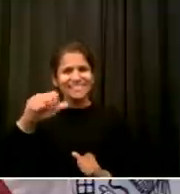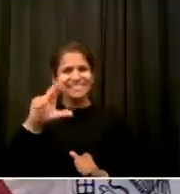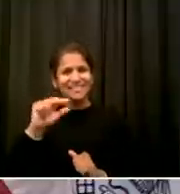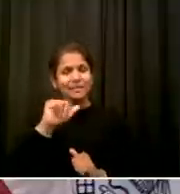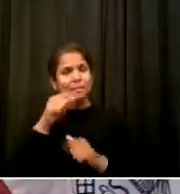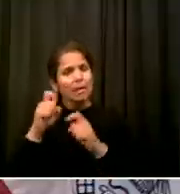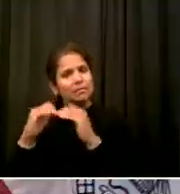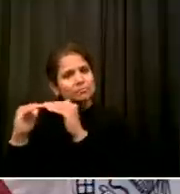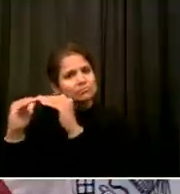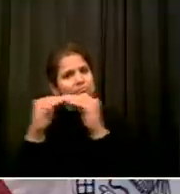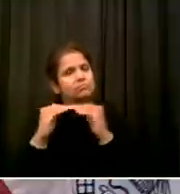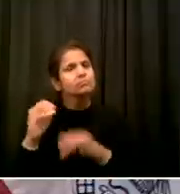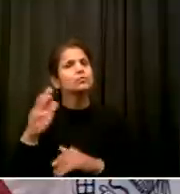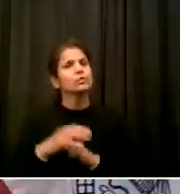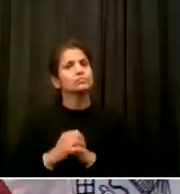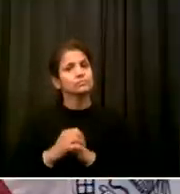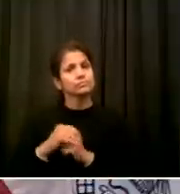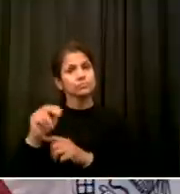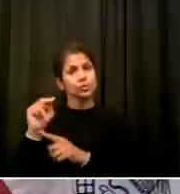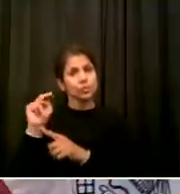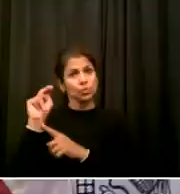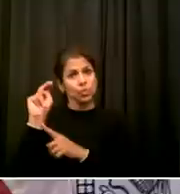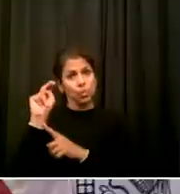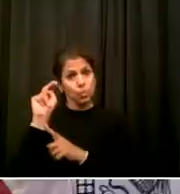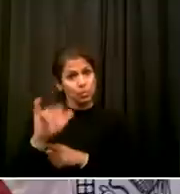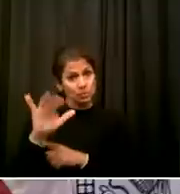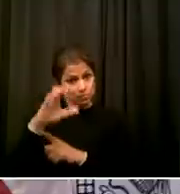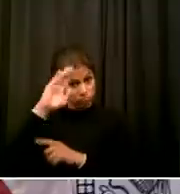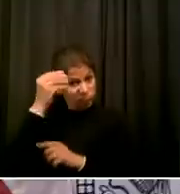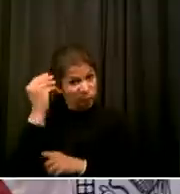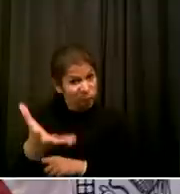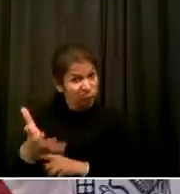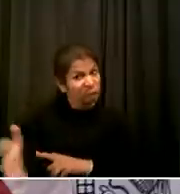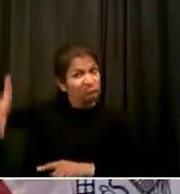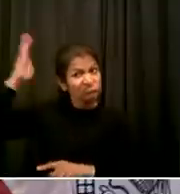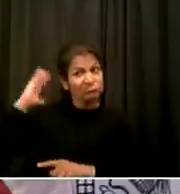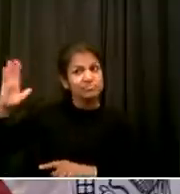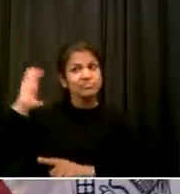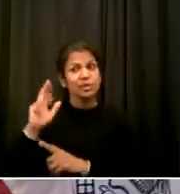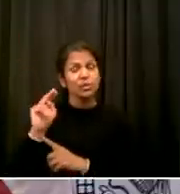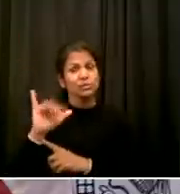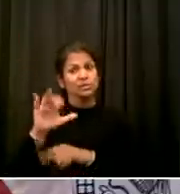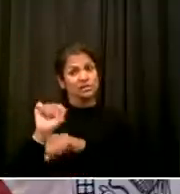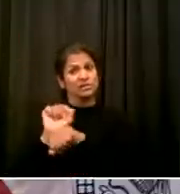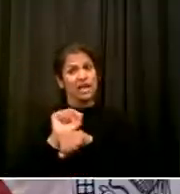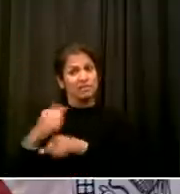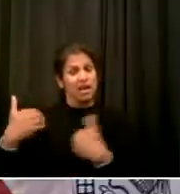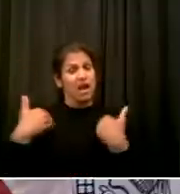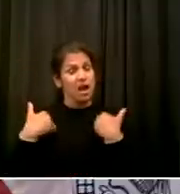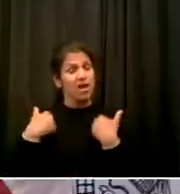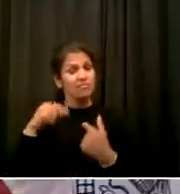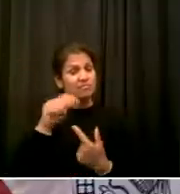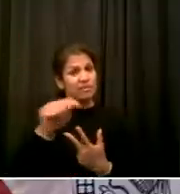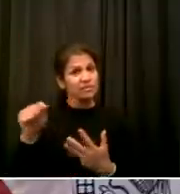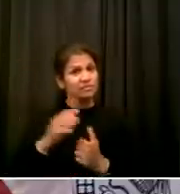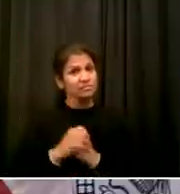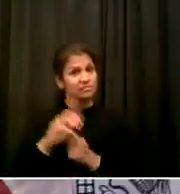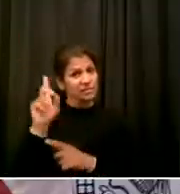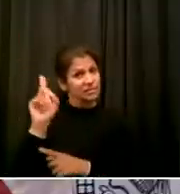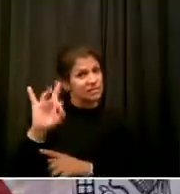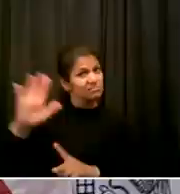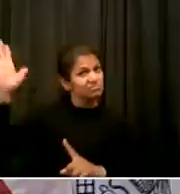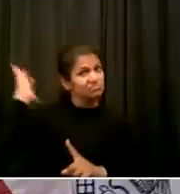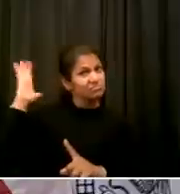its prominence and wealth from slavery redlining discrimination of every form existed here in liberal